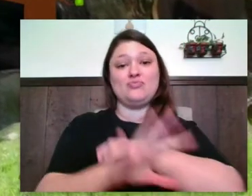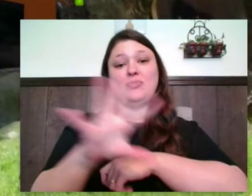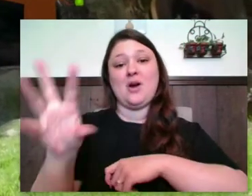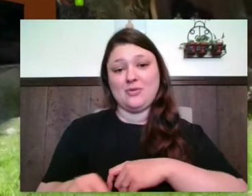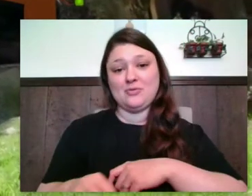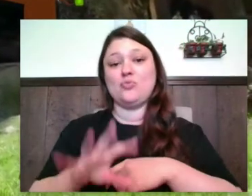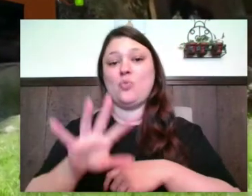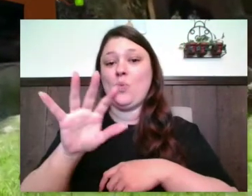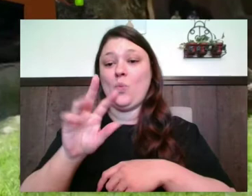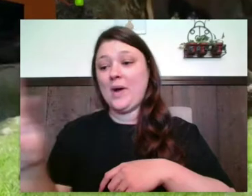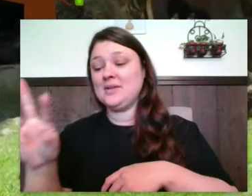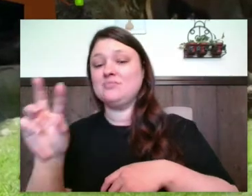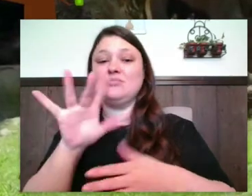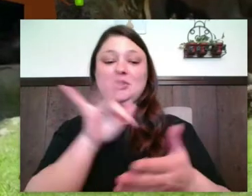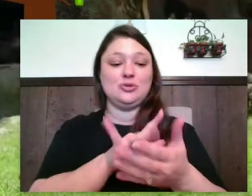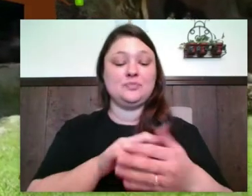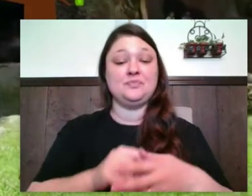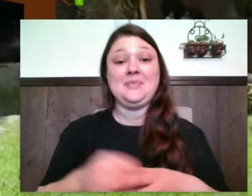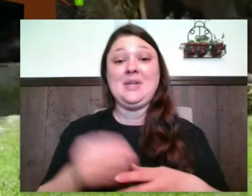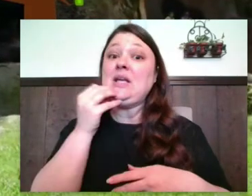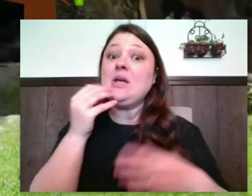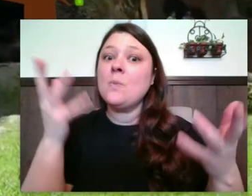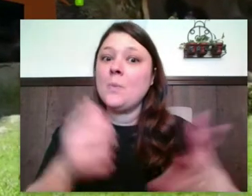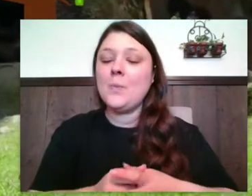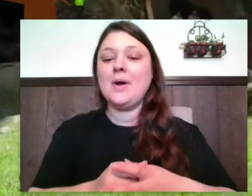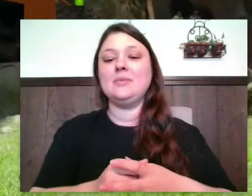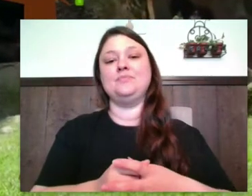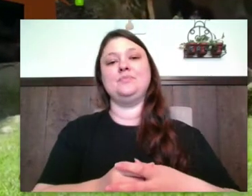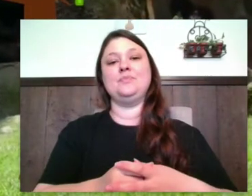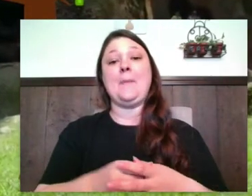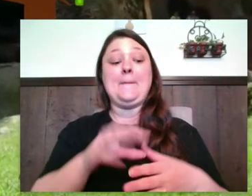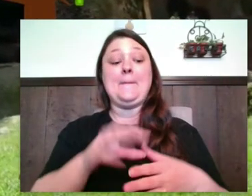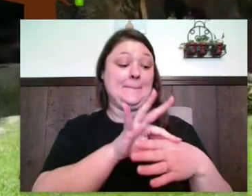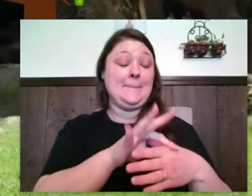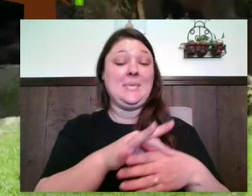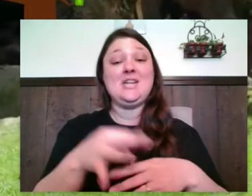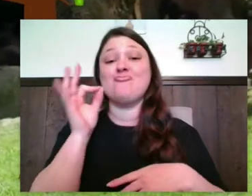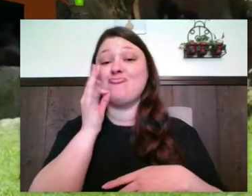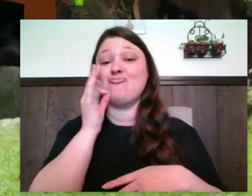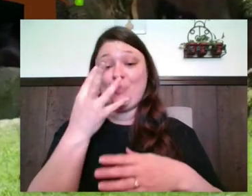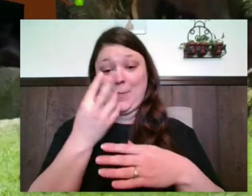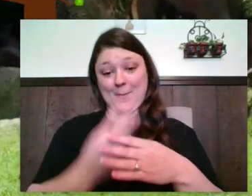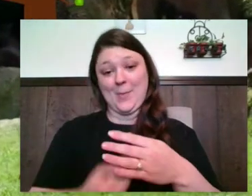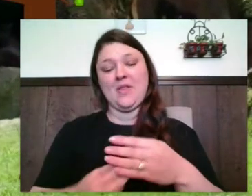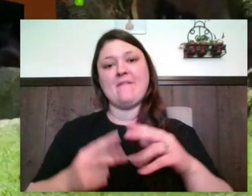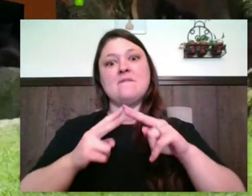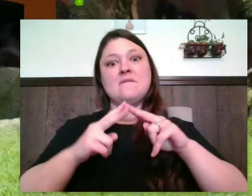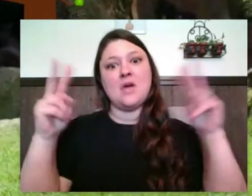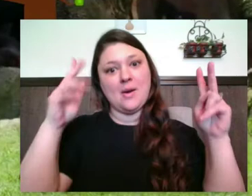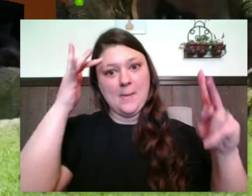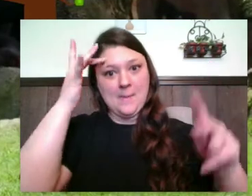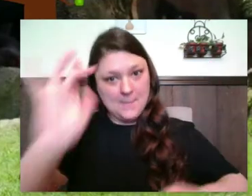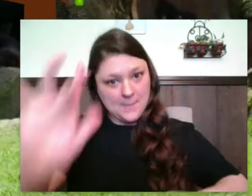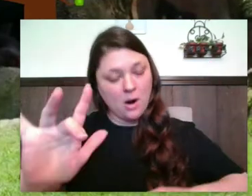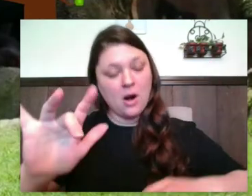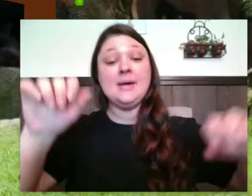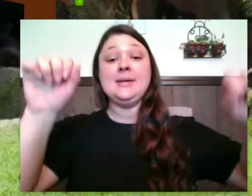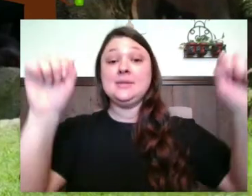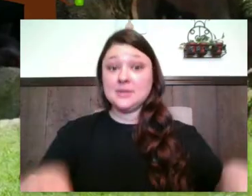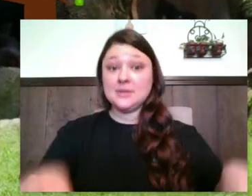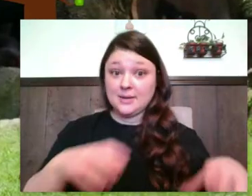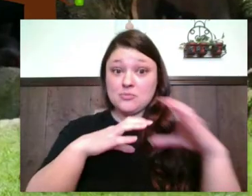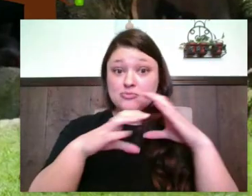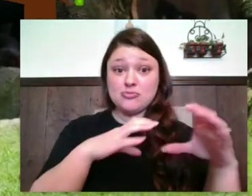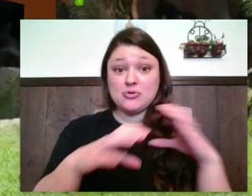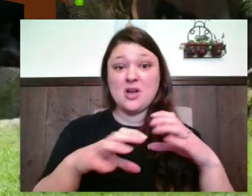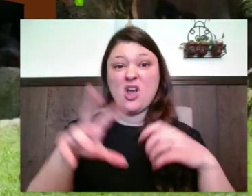They're omnimores, meaning they eat meat and especially fruit. And they're very smart. They know how to communicate